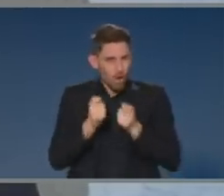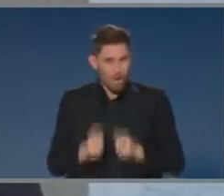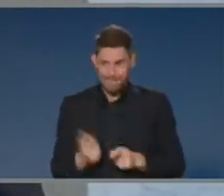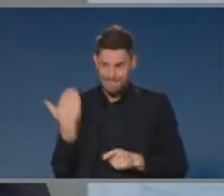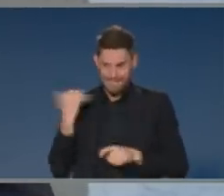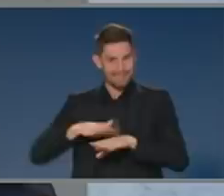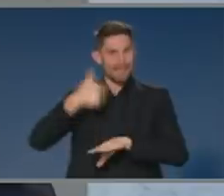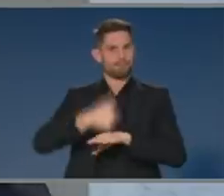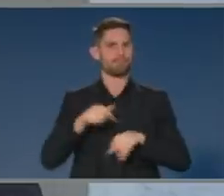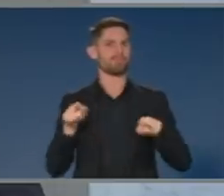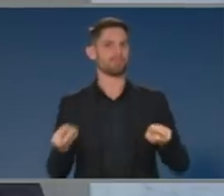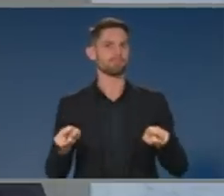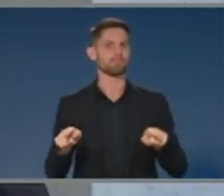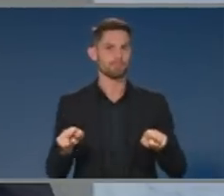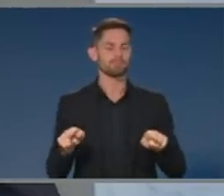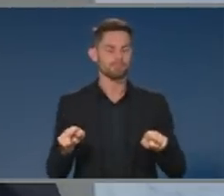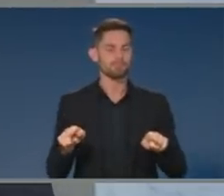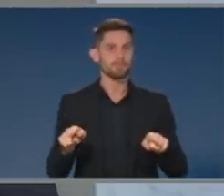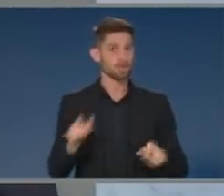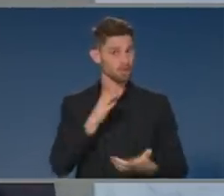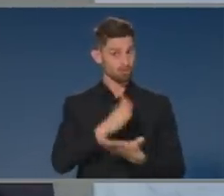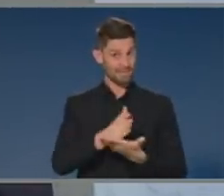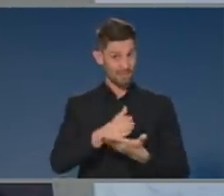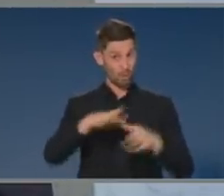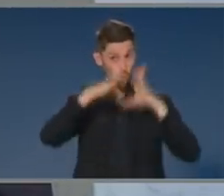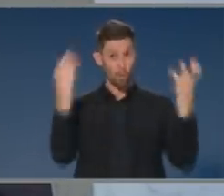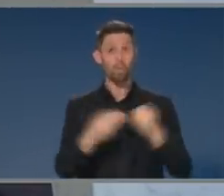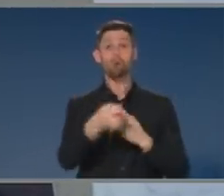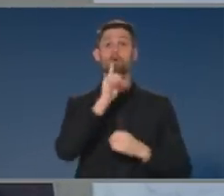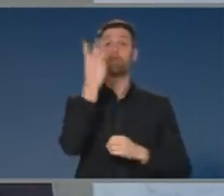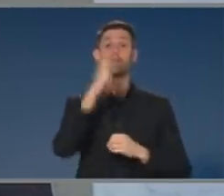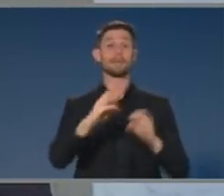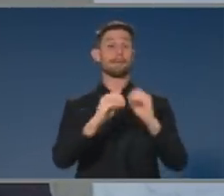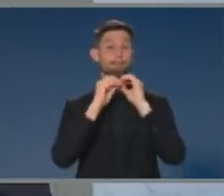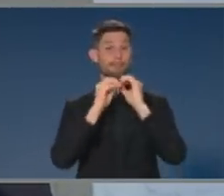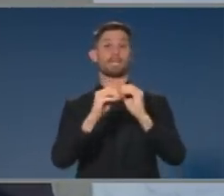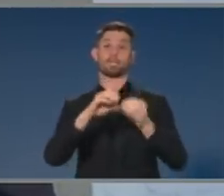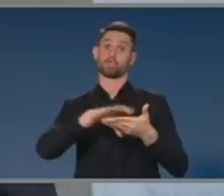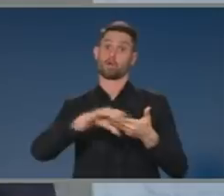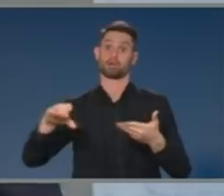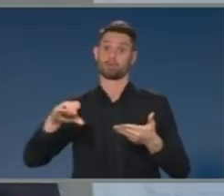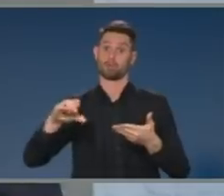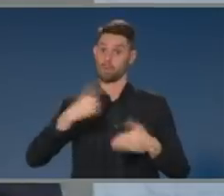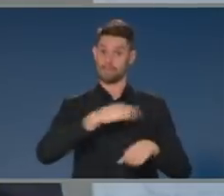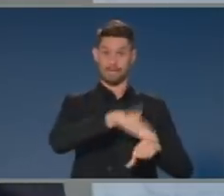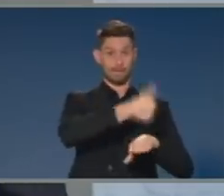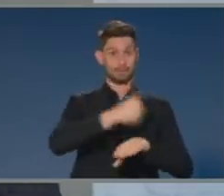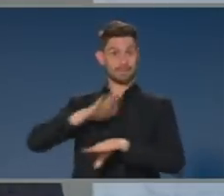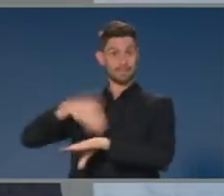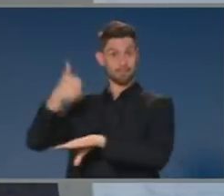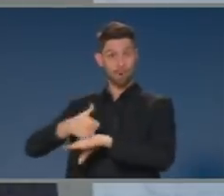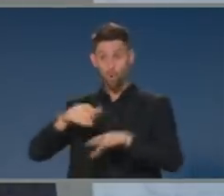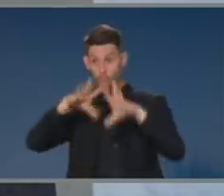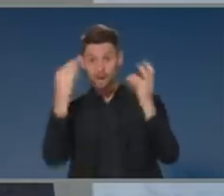day, that this is a $130 billion program which has been able to connect with over